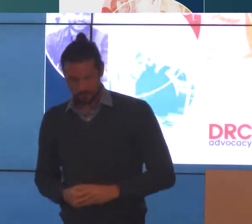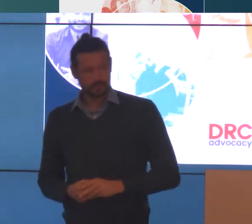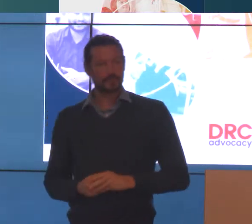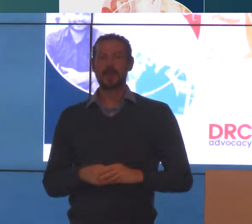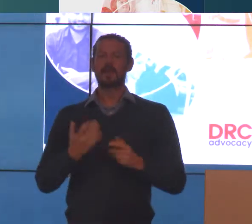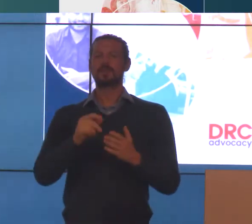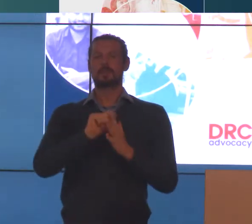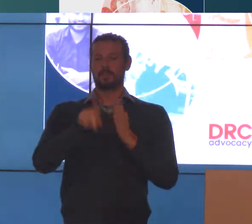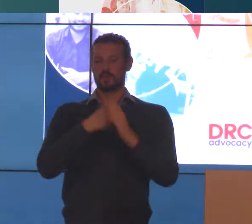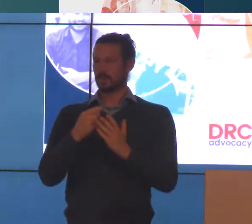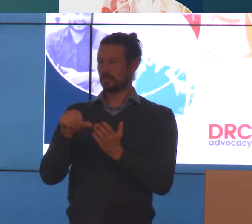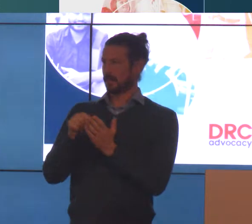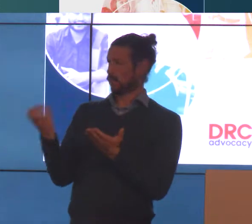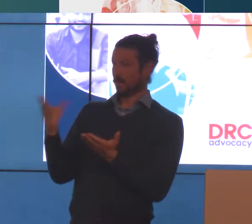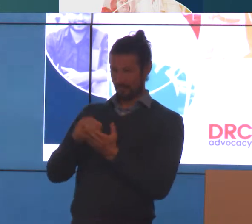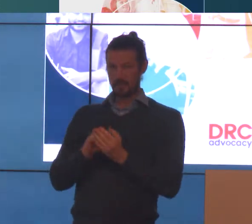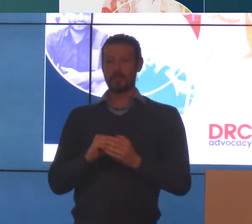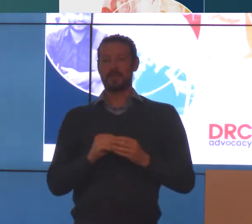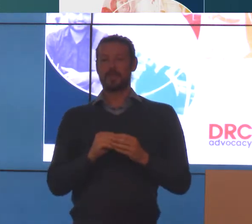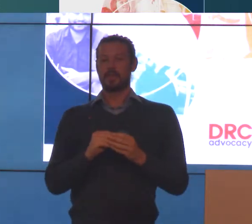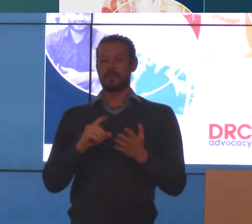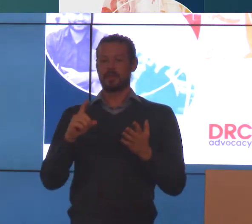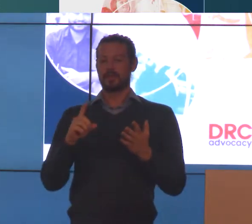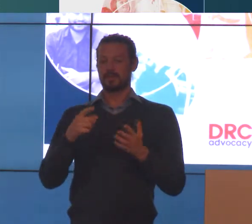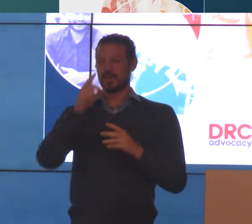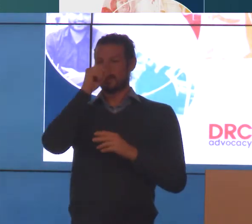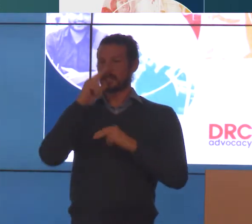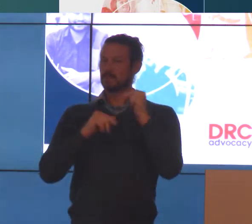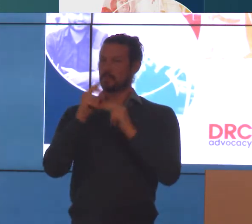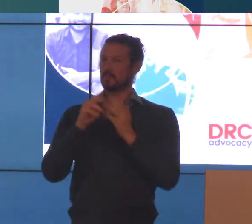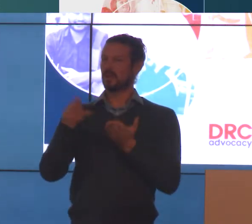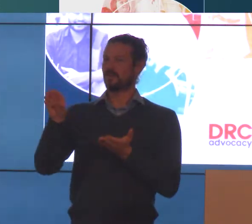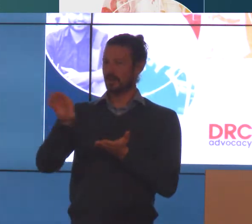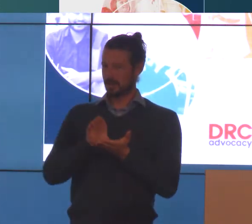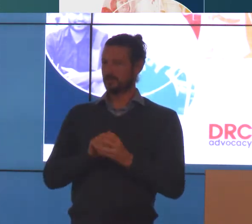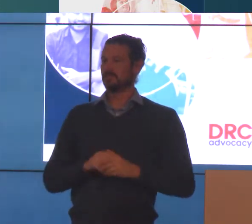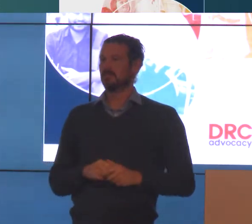State Government's Capacity Building Fund over the last 12 months.